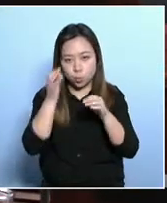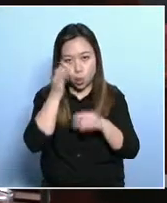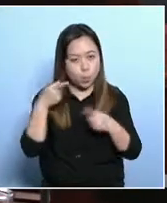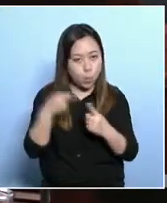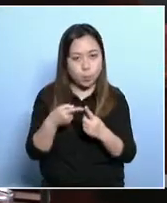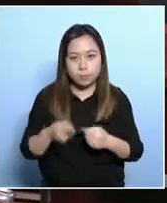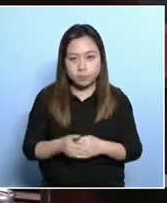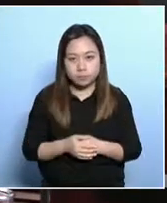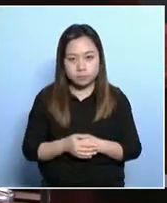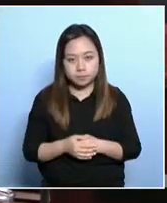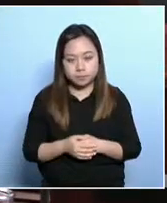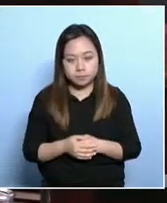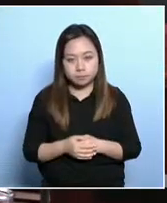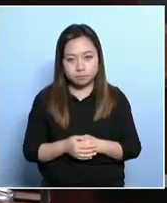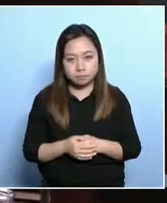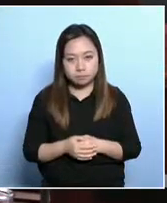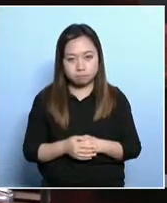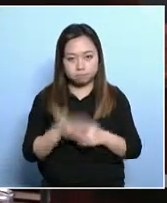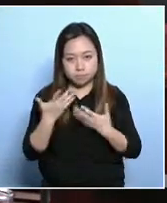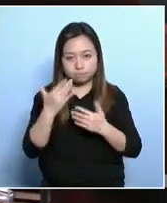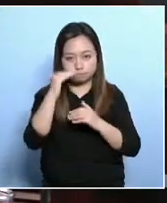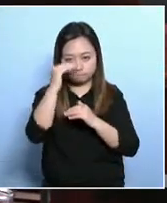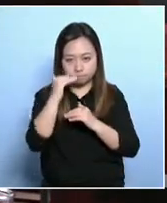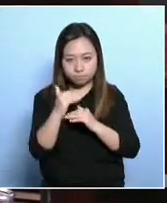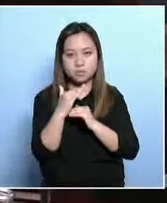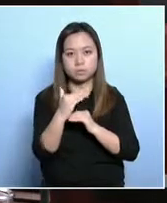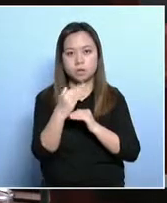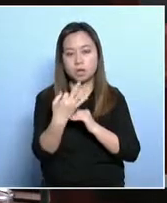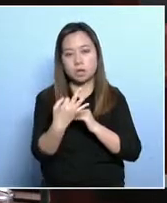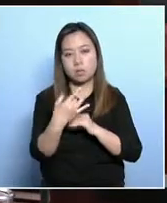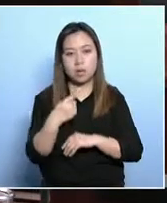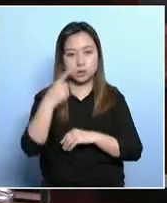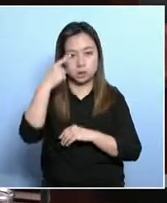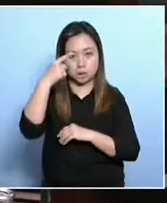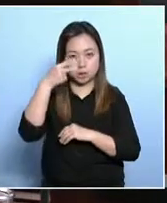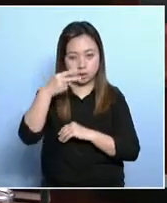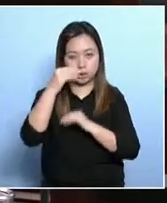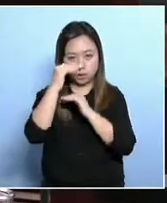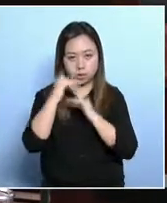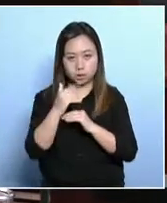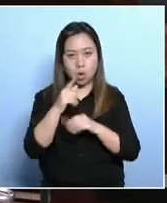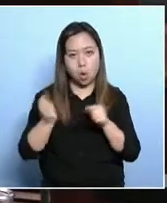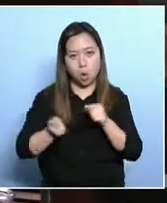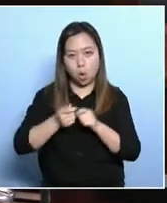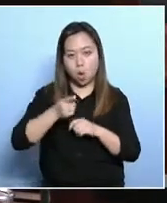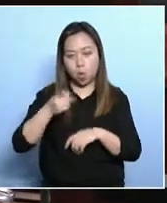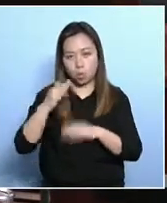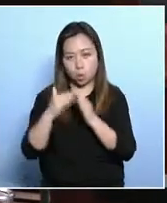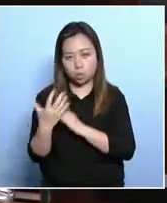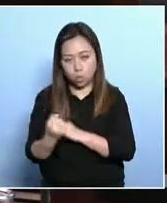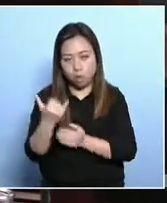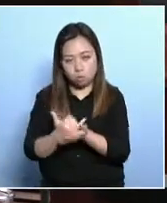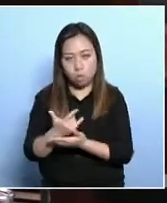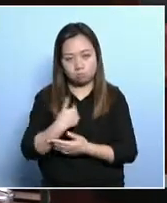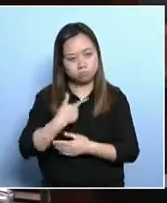Now, especially when we talk about poverty eradication as an objective. Now,